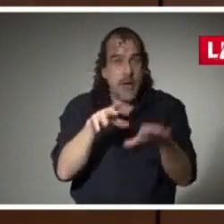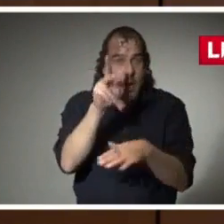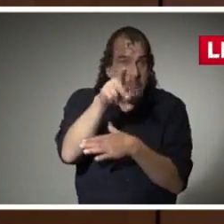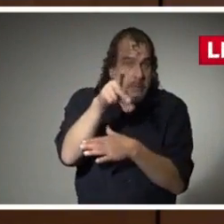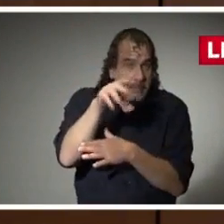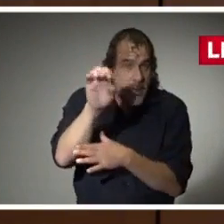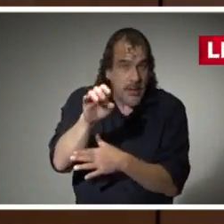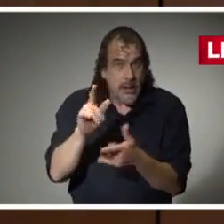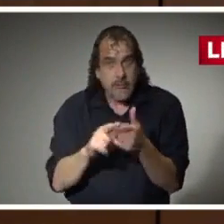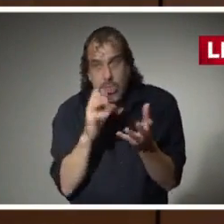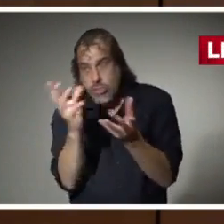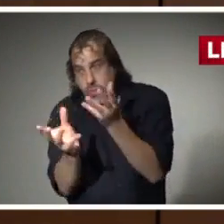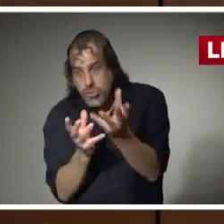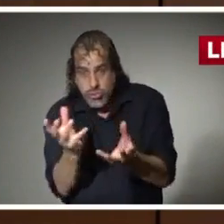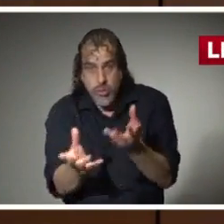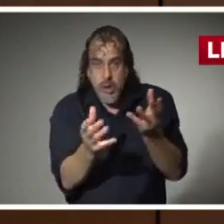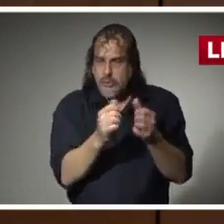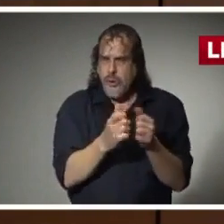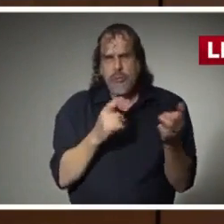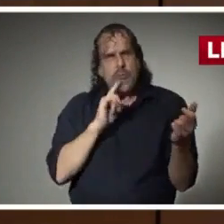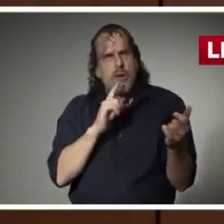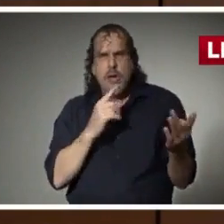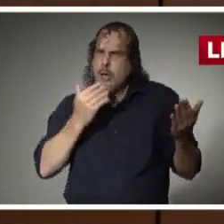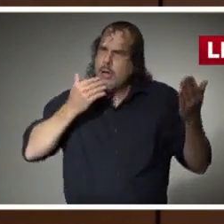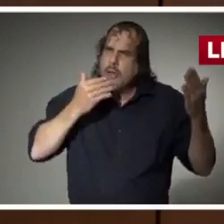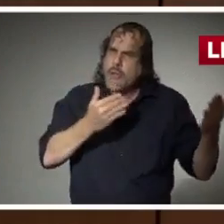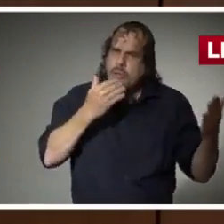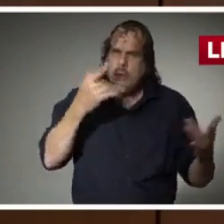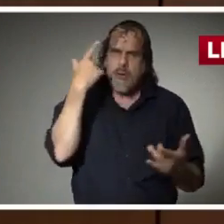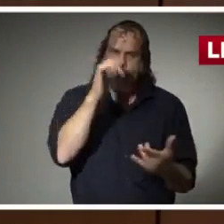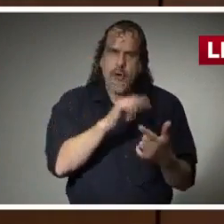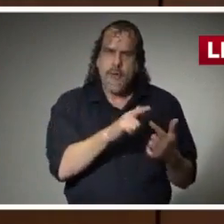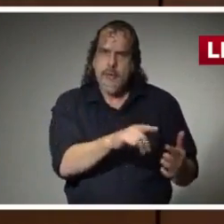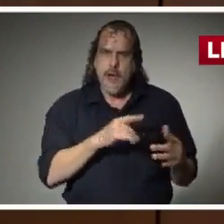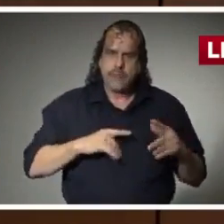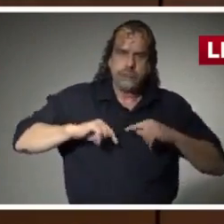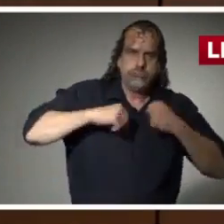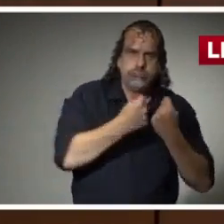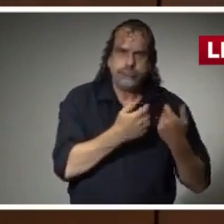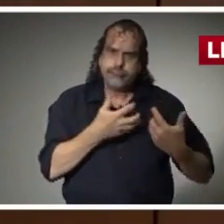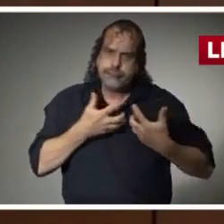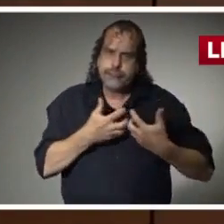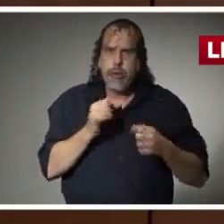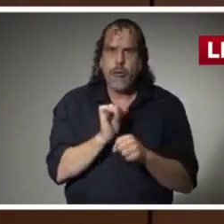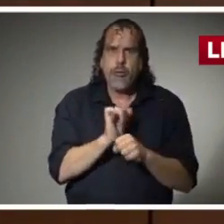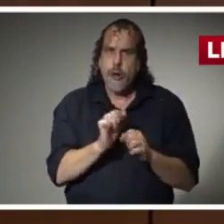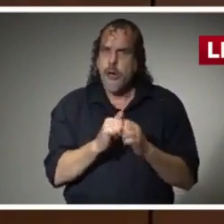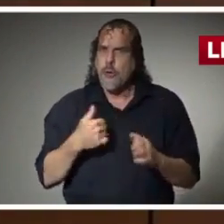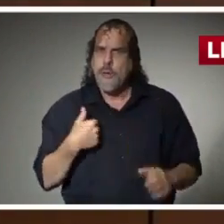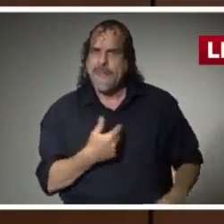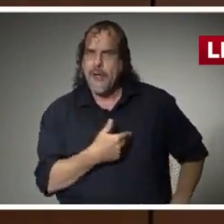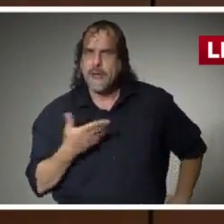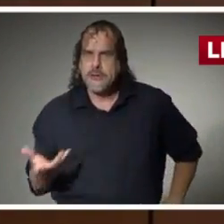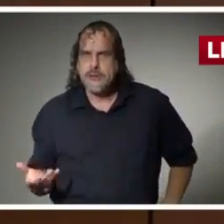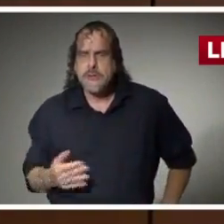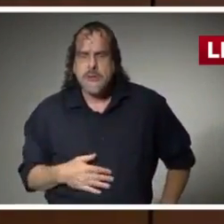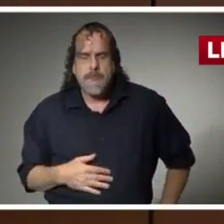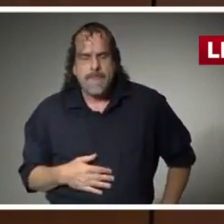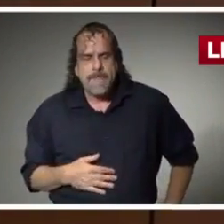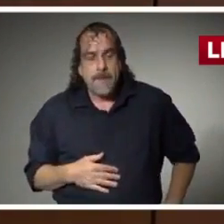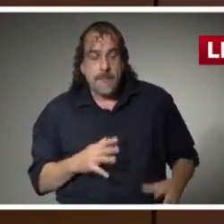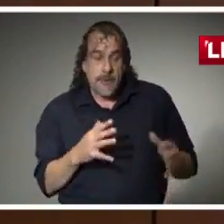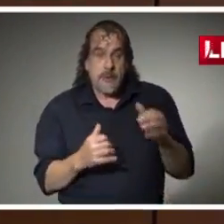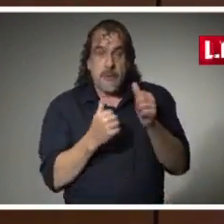and getting it where it needs to be. So just very thankful for their level of teamwork and commitment in working with us through this process. Just an update